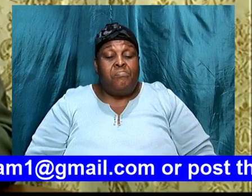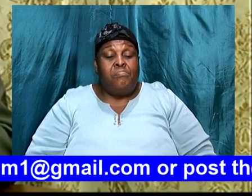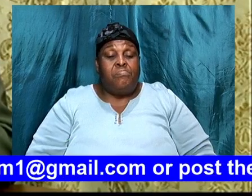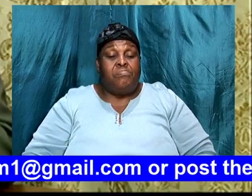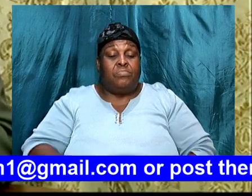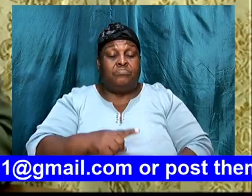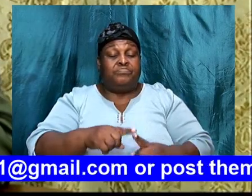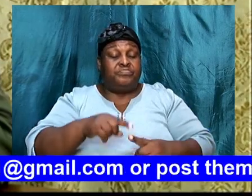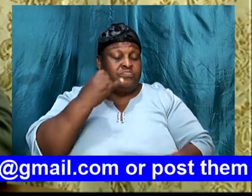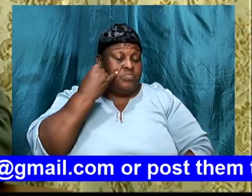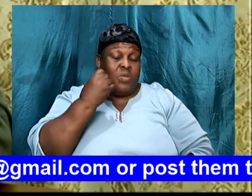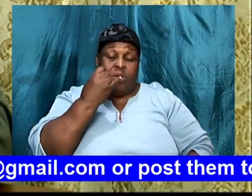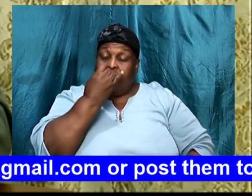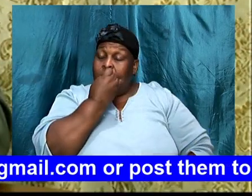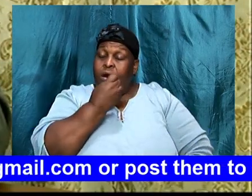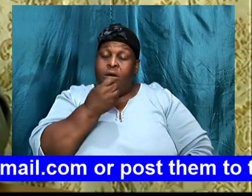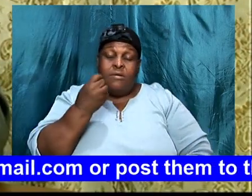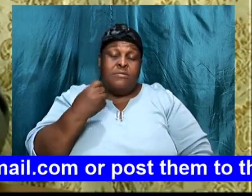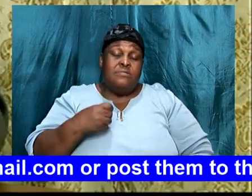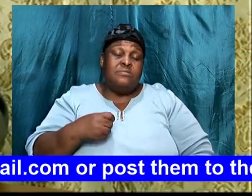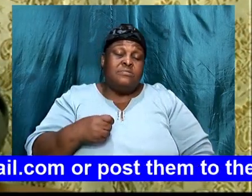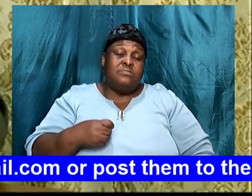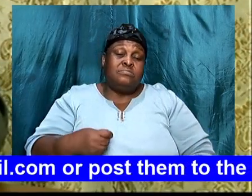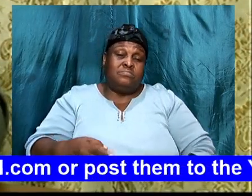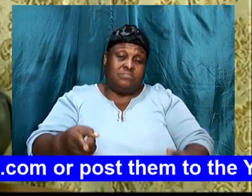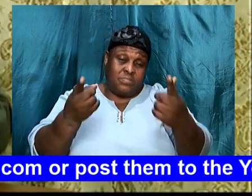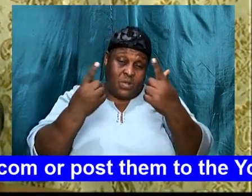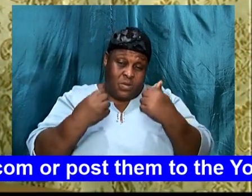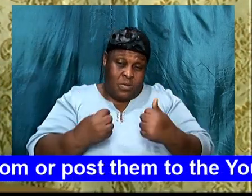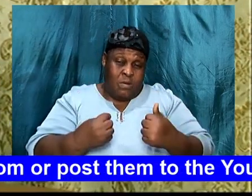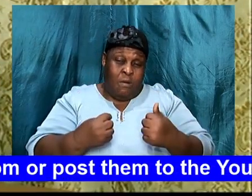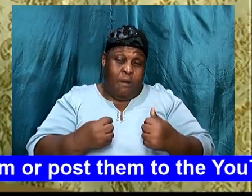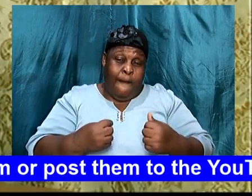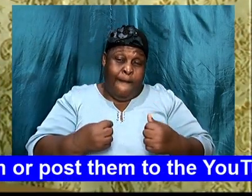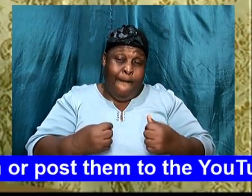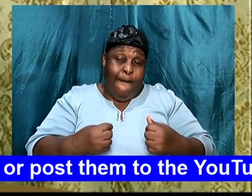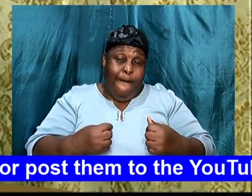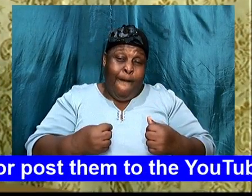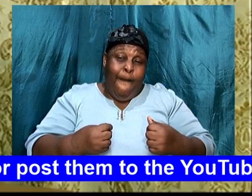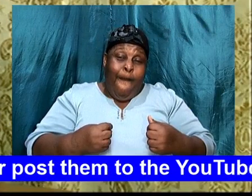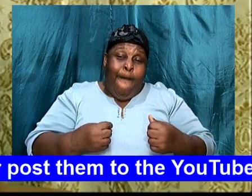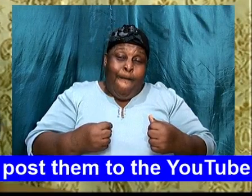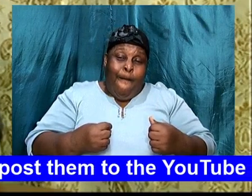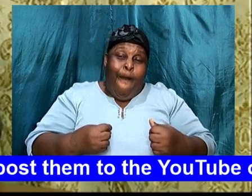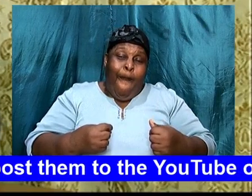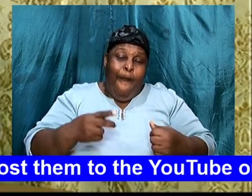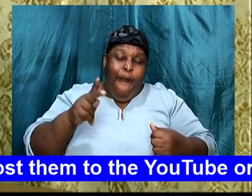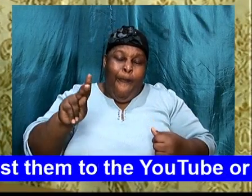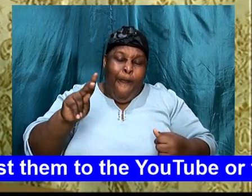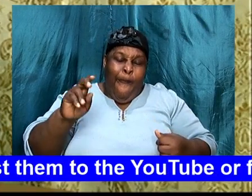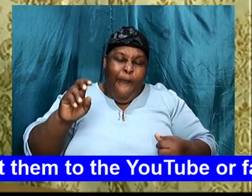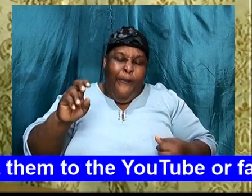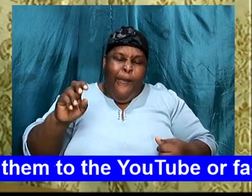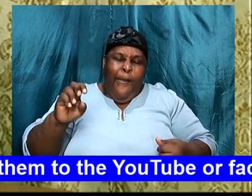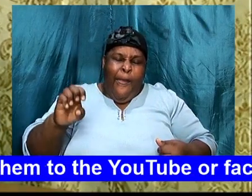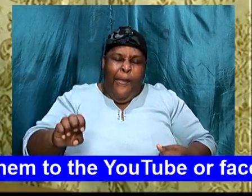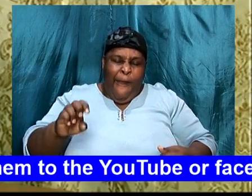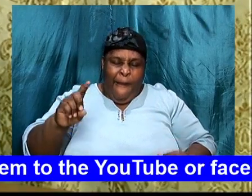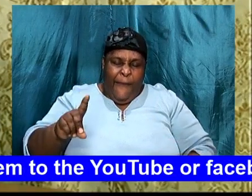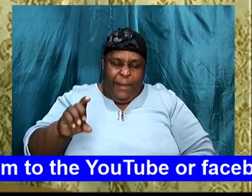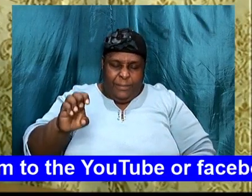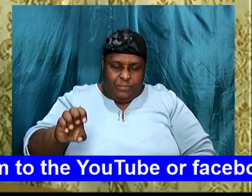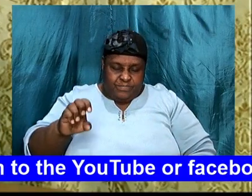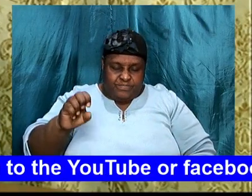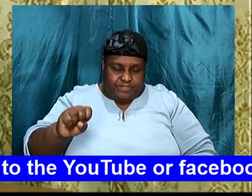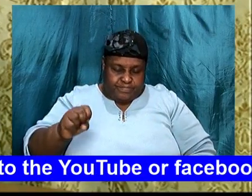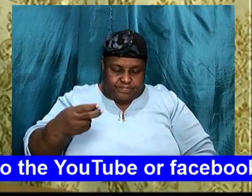when Israel, arrived, at Kedish, Barnea, which bartered, the promised land, now they are